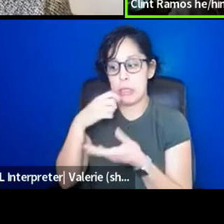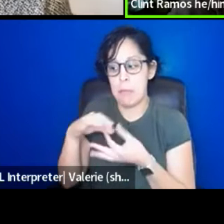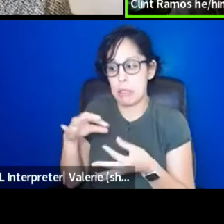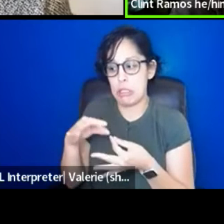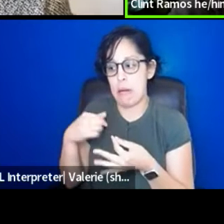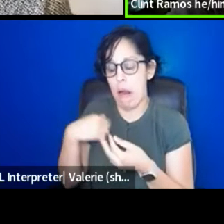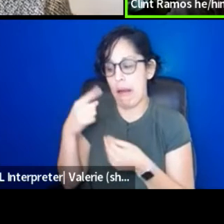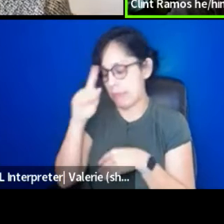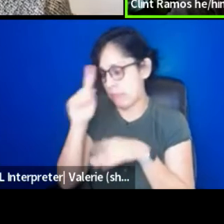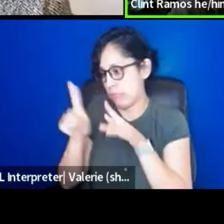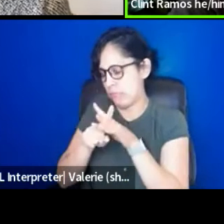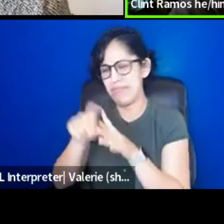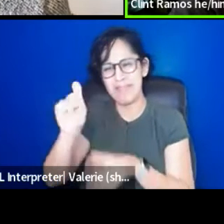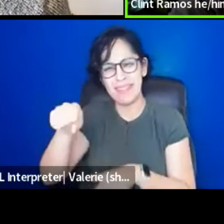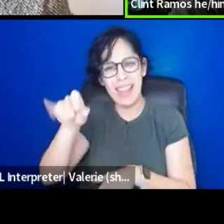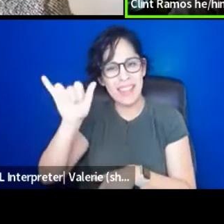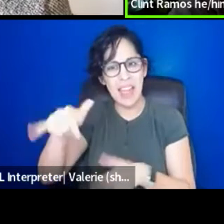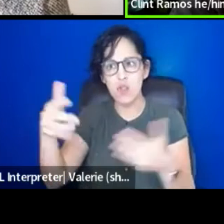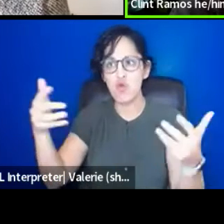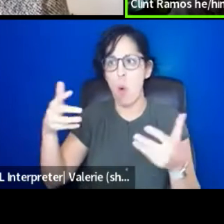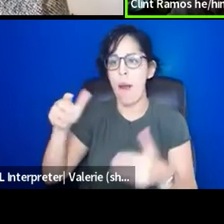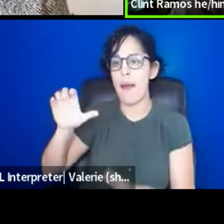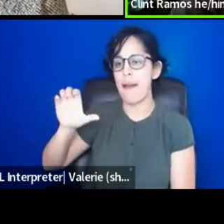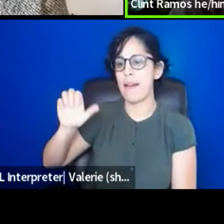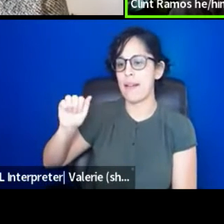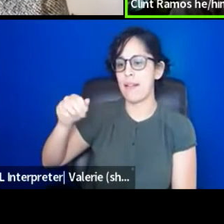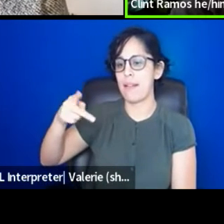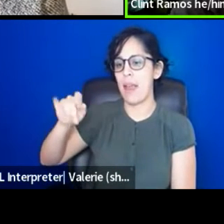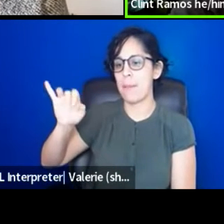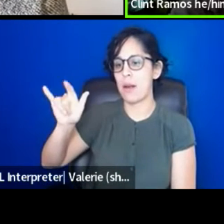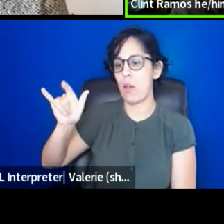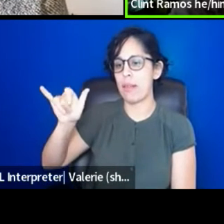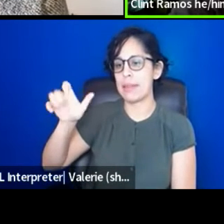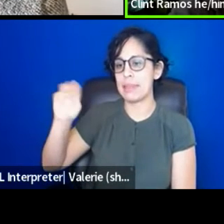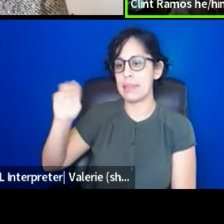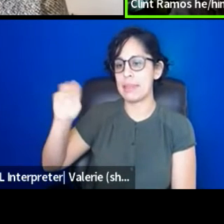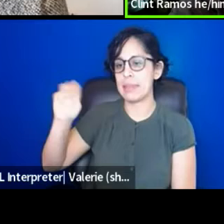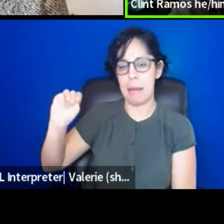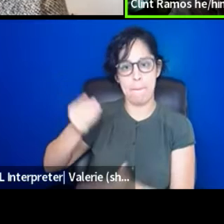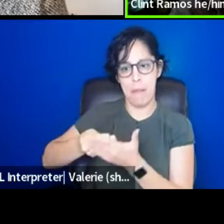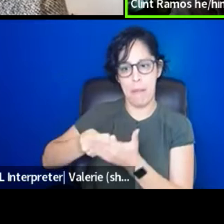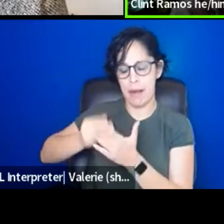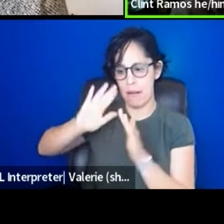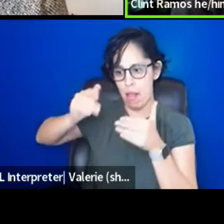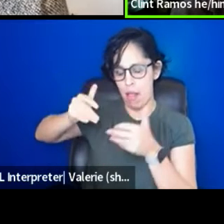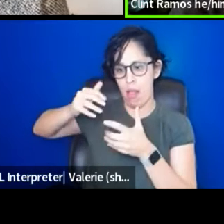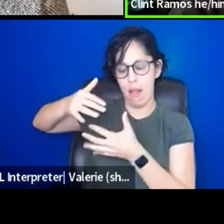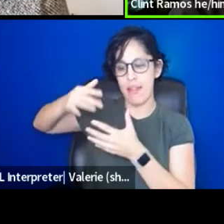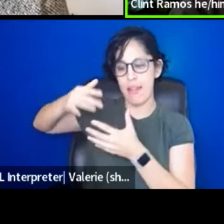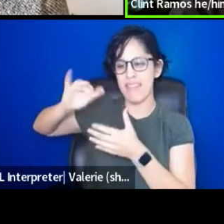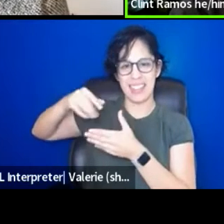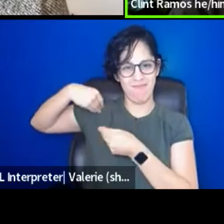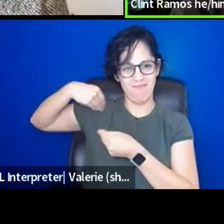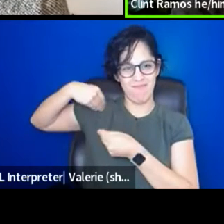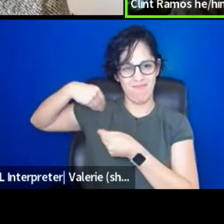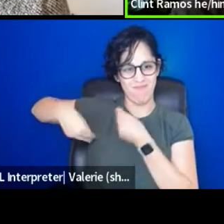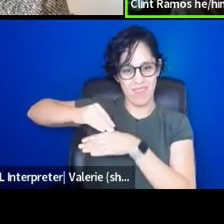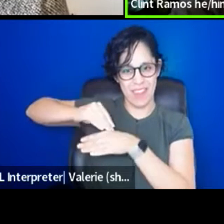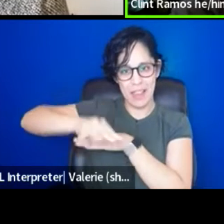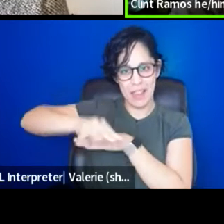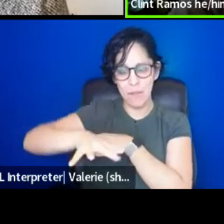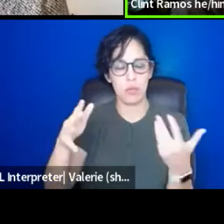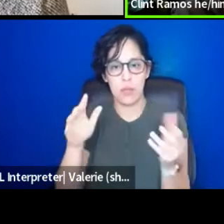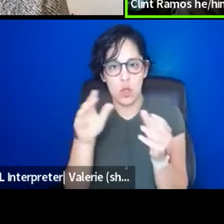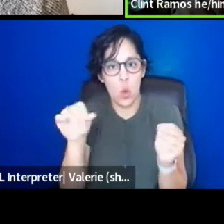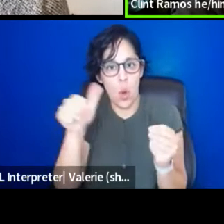is a legacy of capitalism and this is the legacy of America, right? Like I think there's no other sort of metaphor for America than